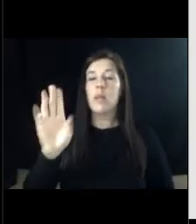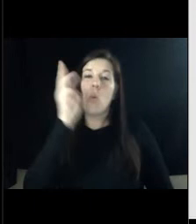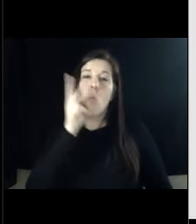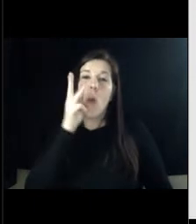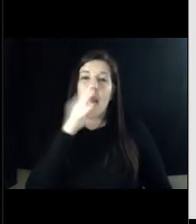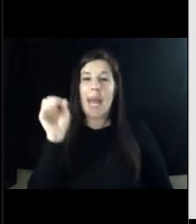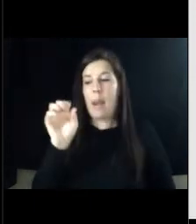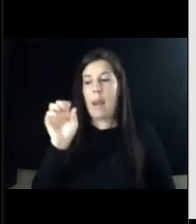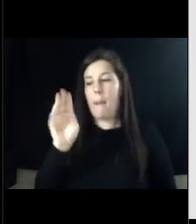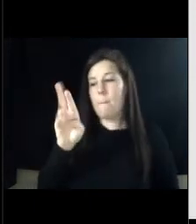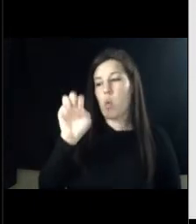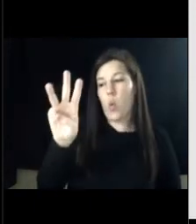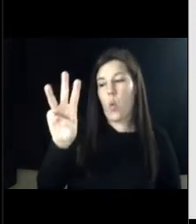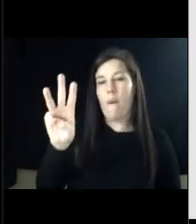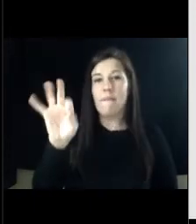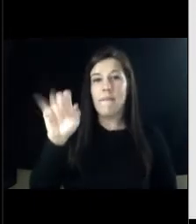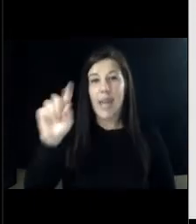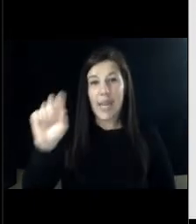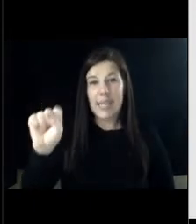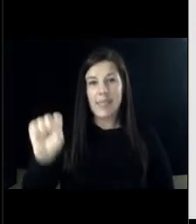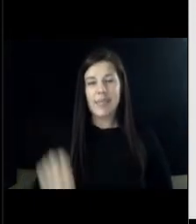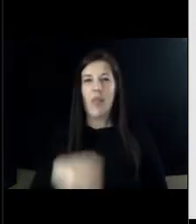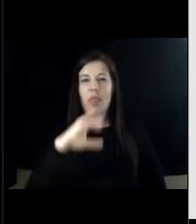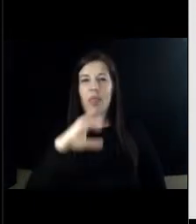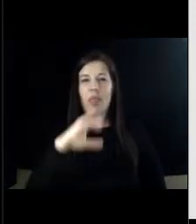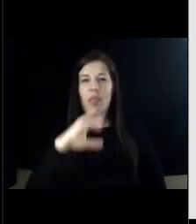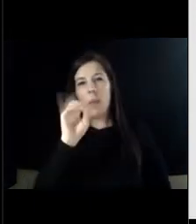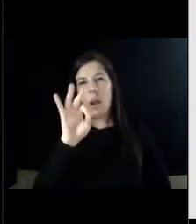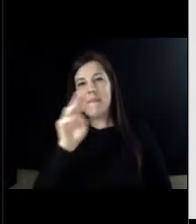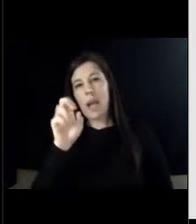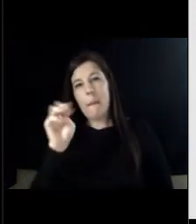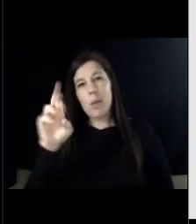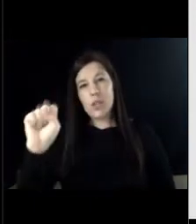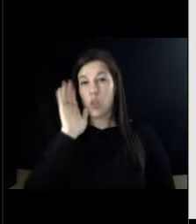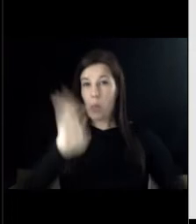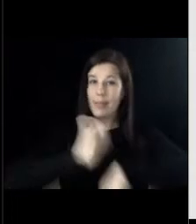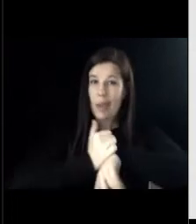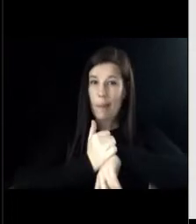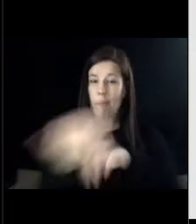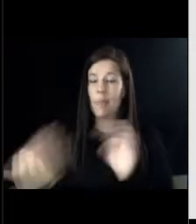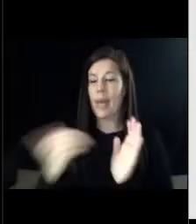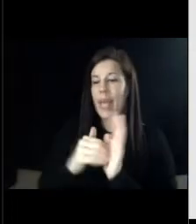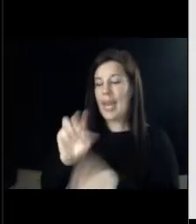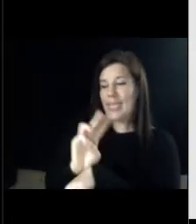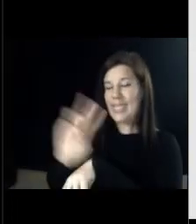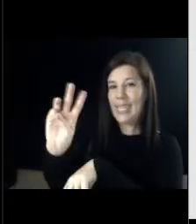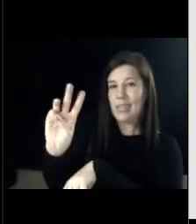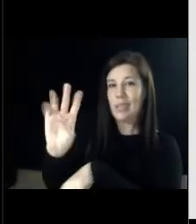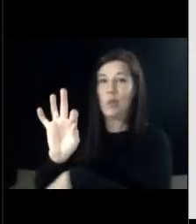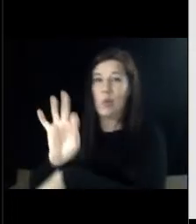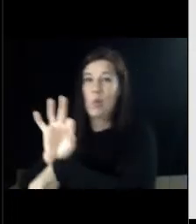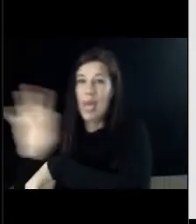done by the chamber of commerce really excited for it and it's going to be again on june 16th from 6 to 9 p.m at benvenidos